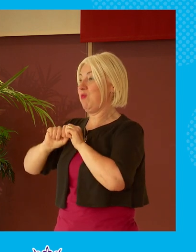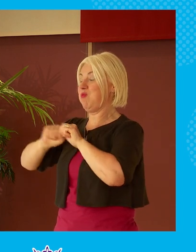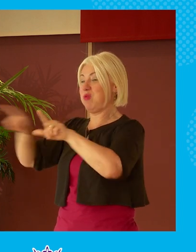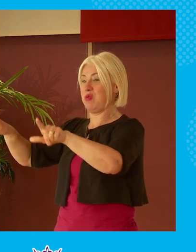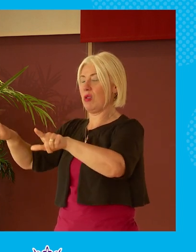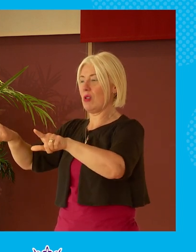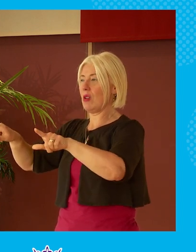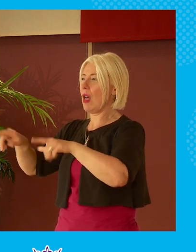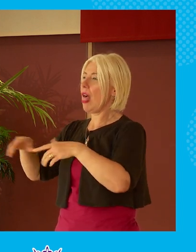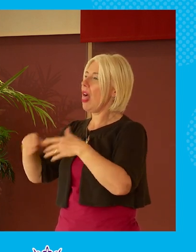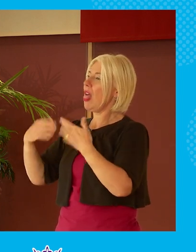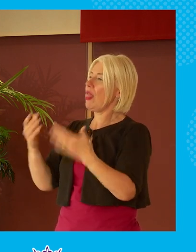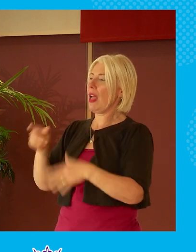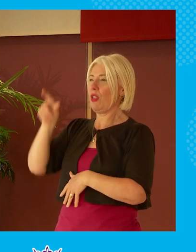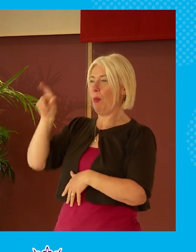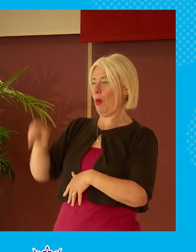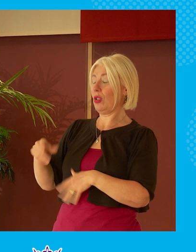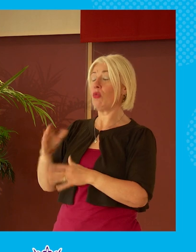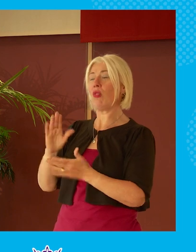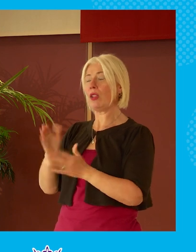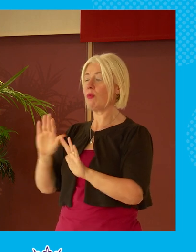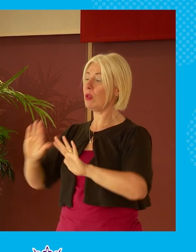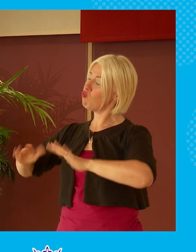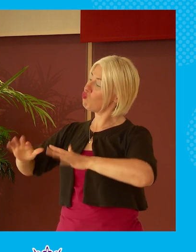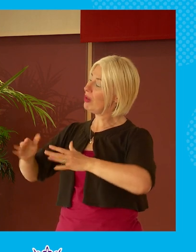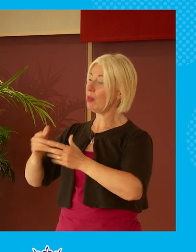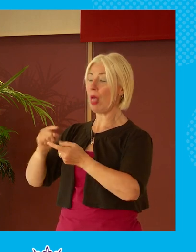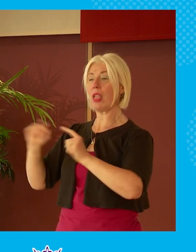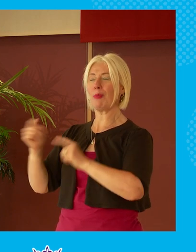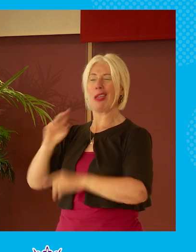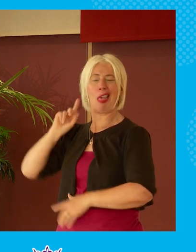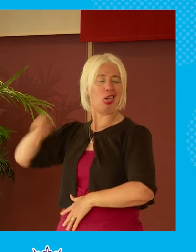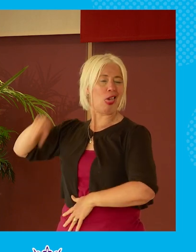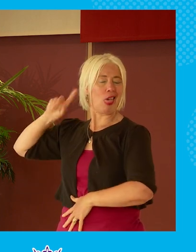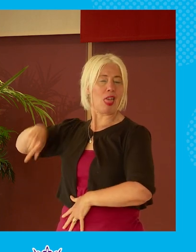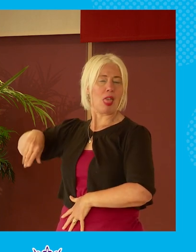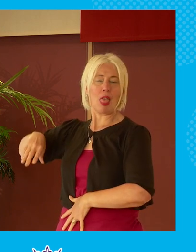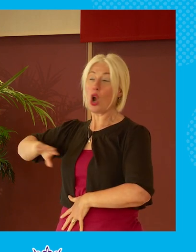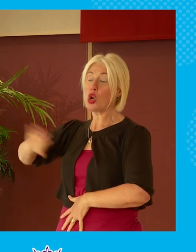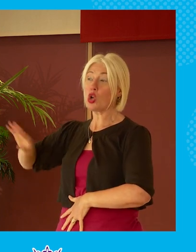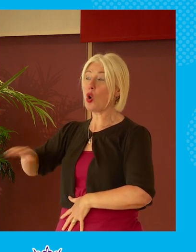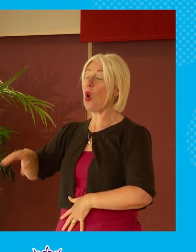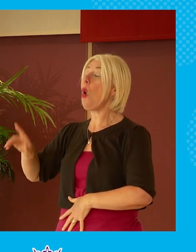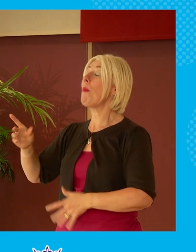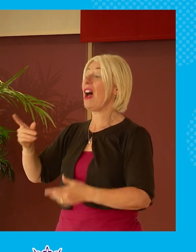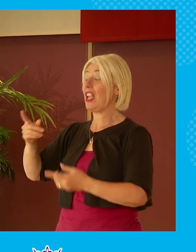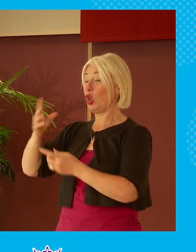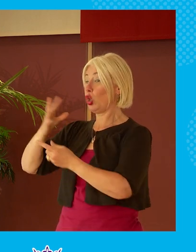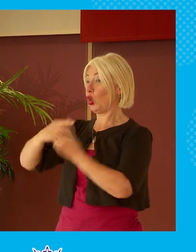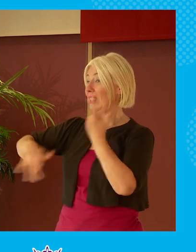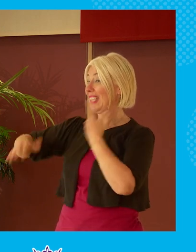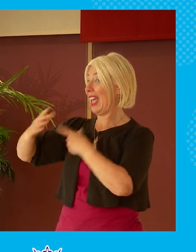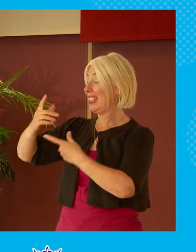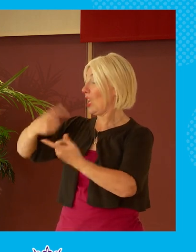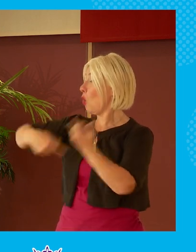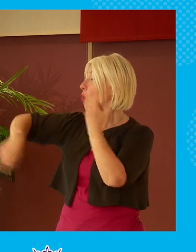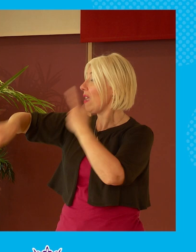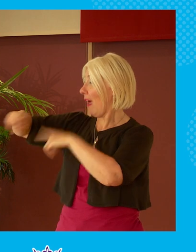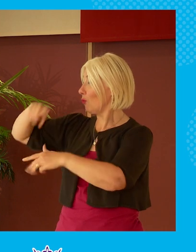person trying to have a reason to be it is somebody i'm just going to ignore and and i think as a society we need to take a collective decision